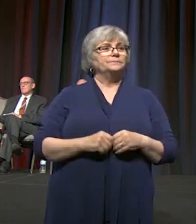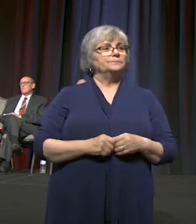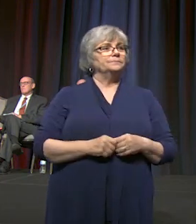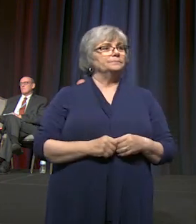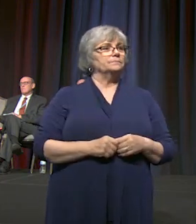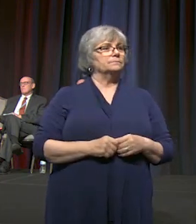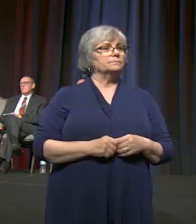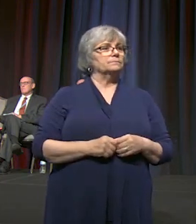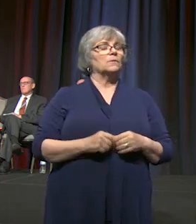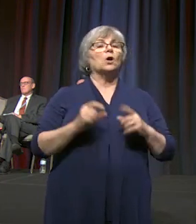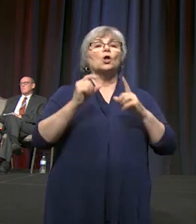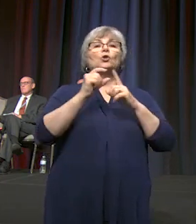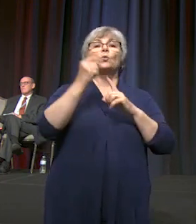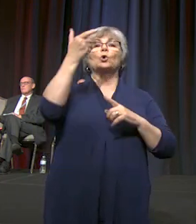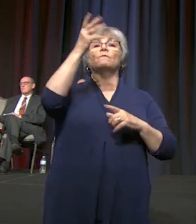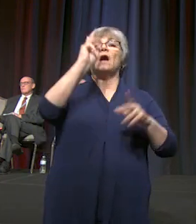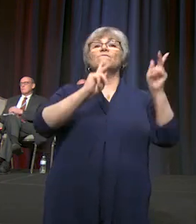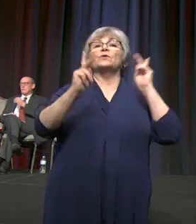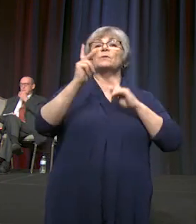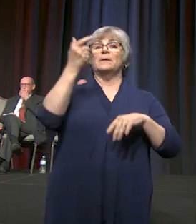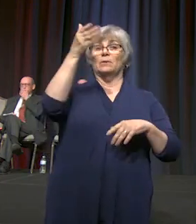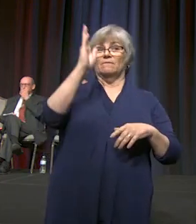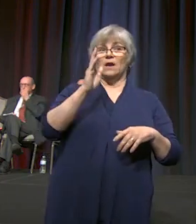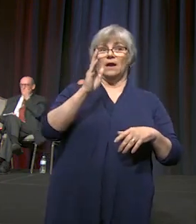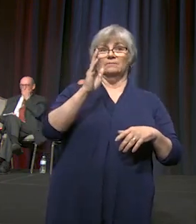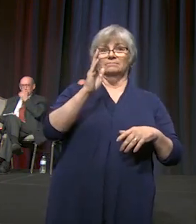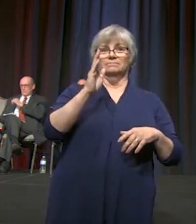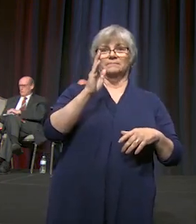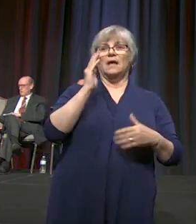The word of God for the people of God.